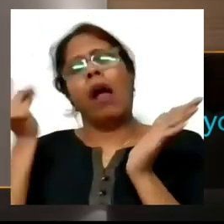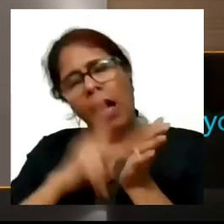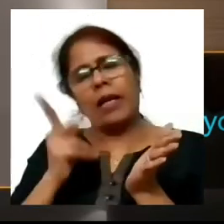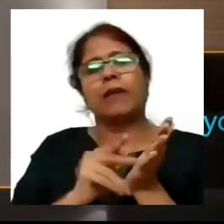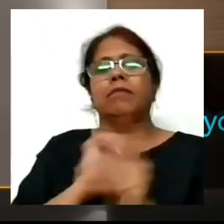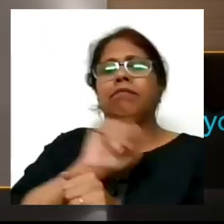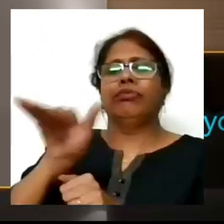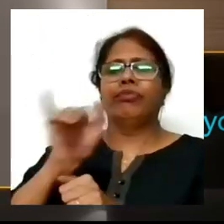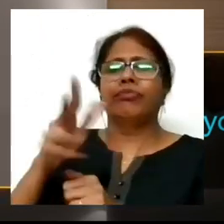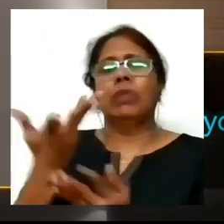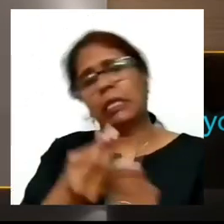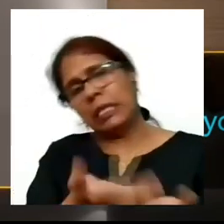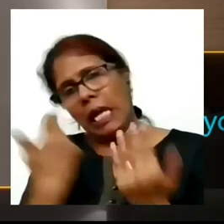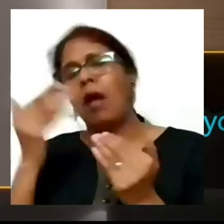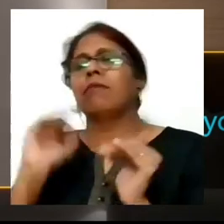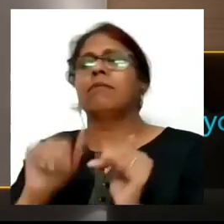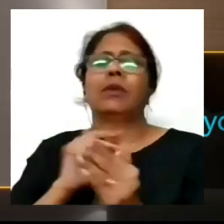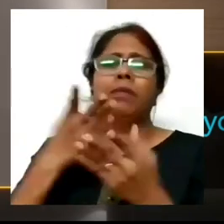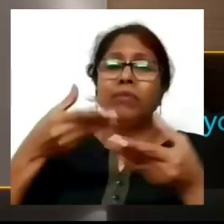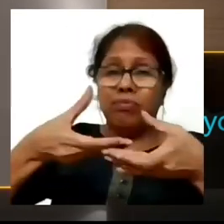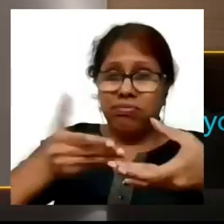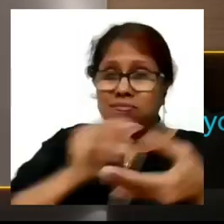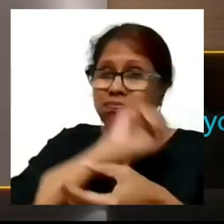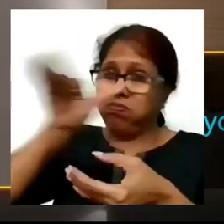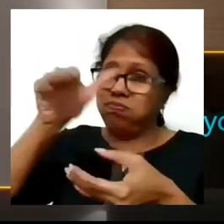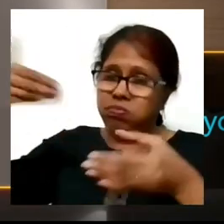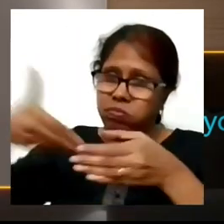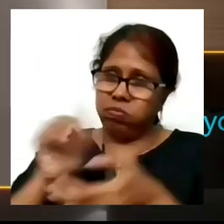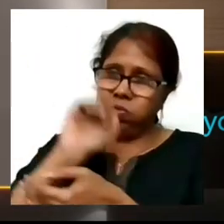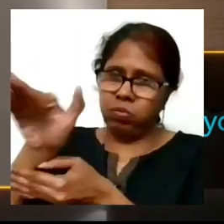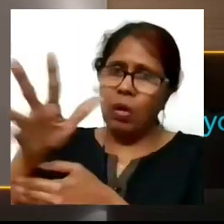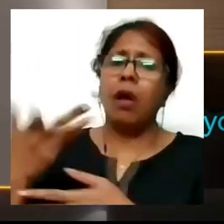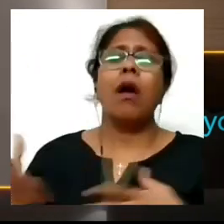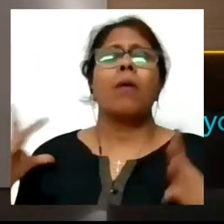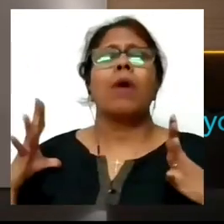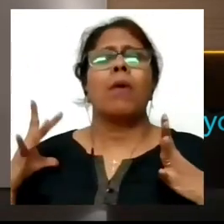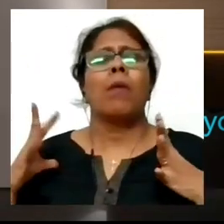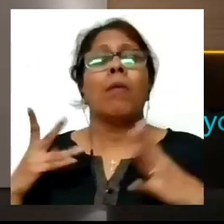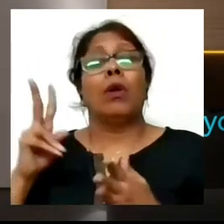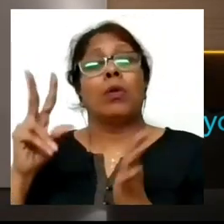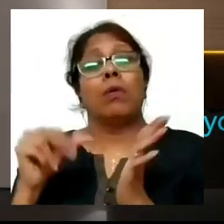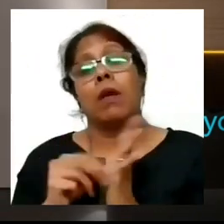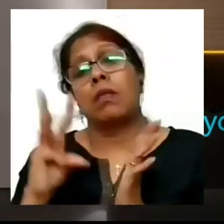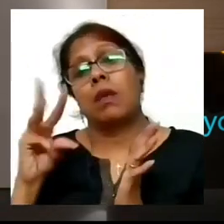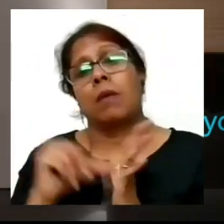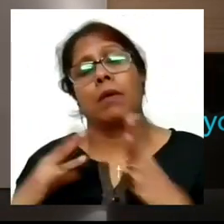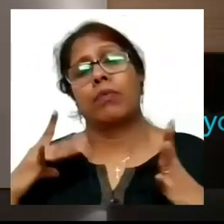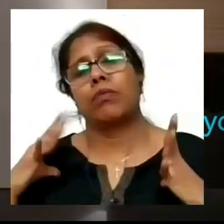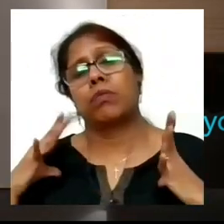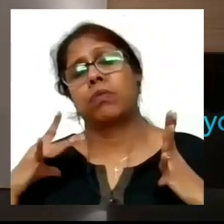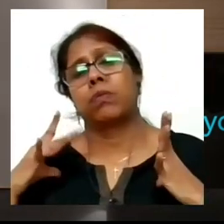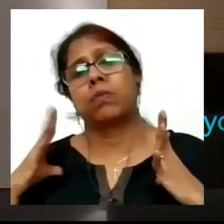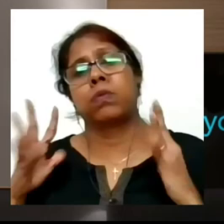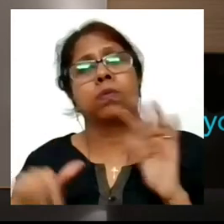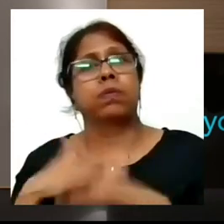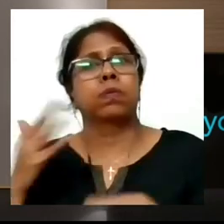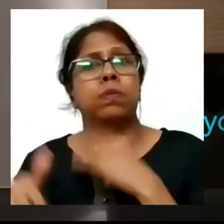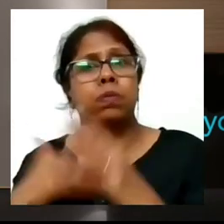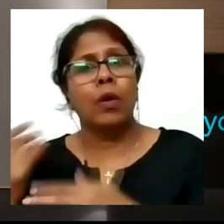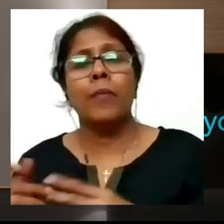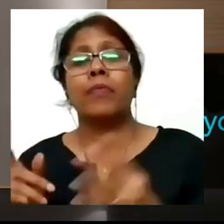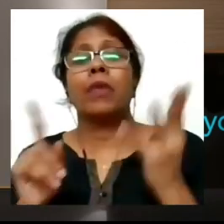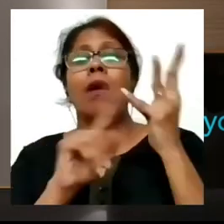and so you know again I'm waiting for two three months and by then the forms for a fourth time for the